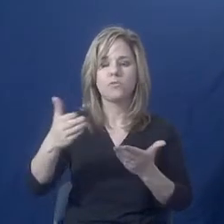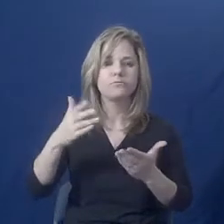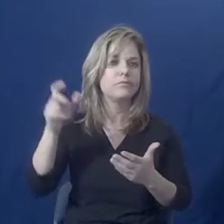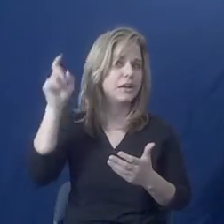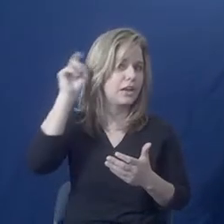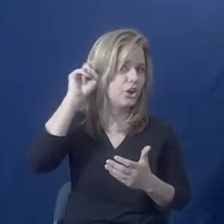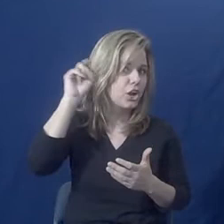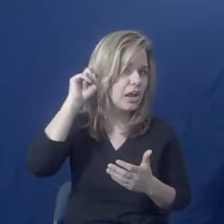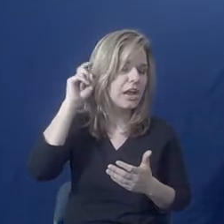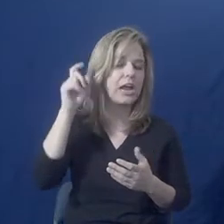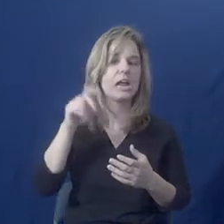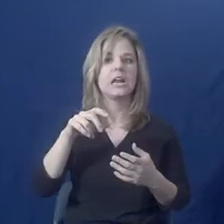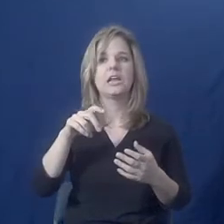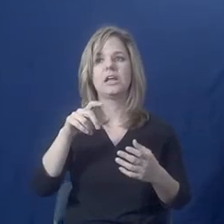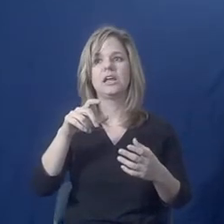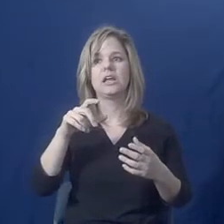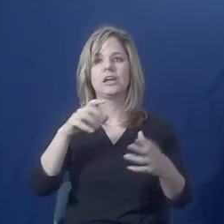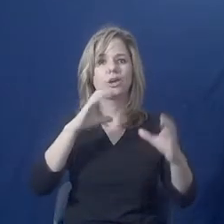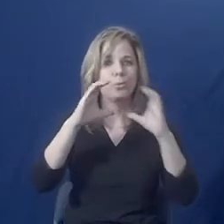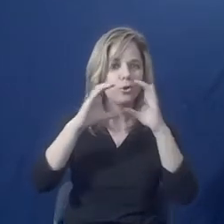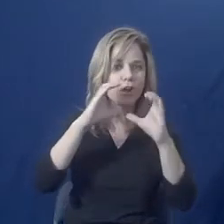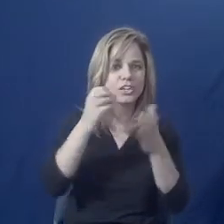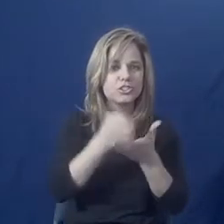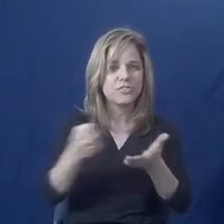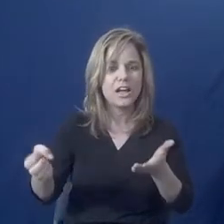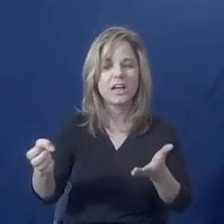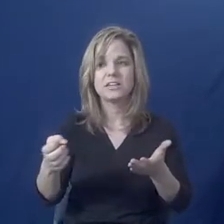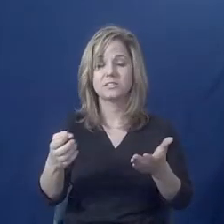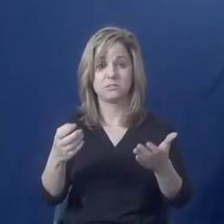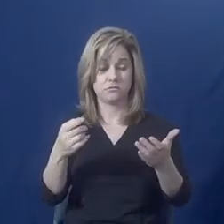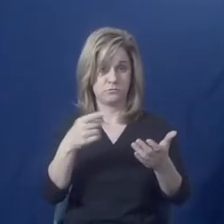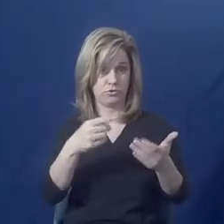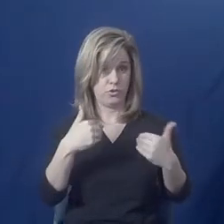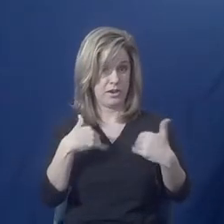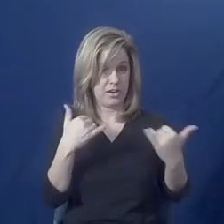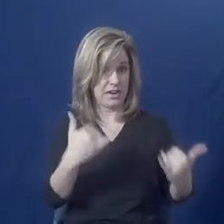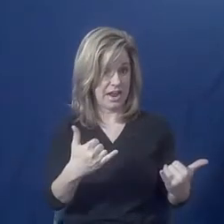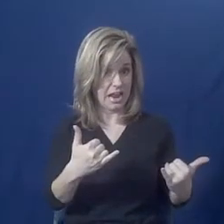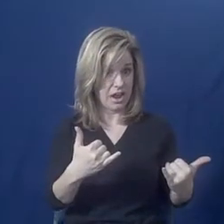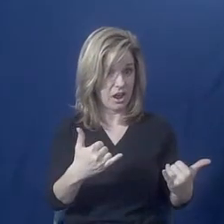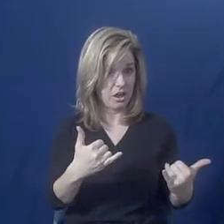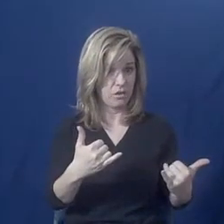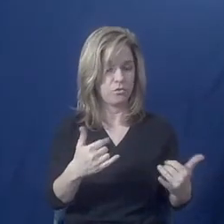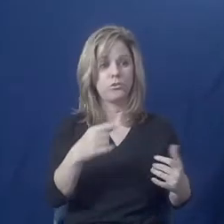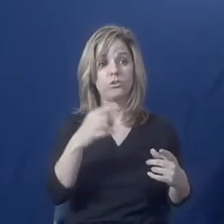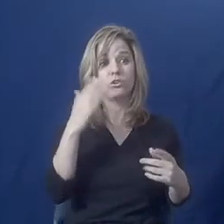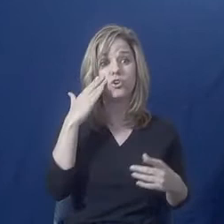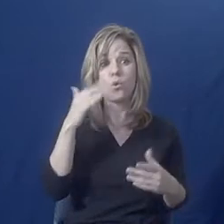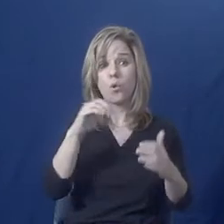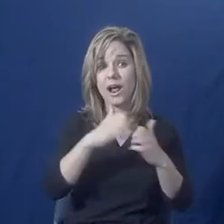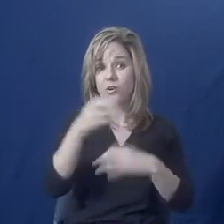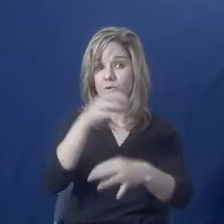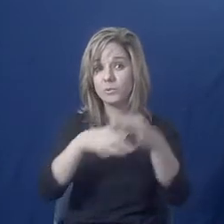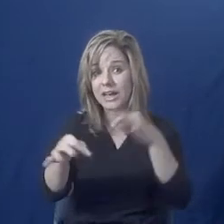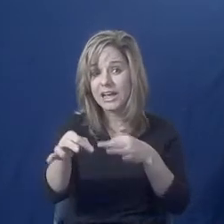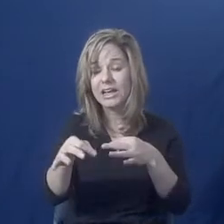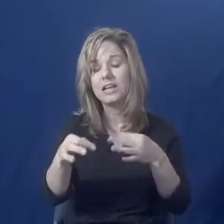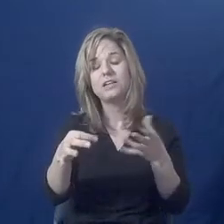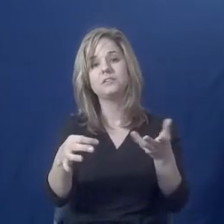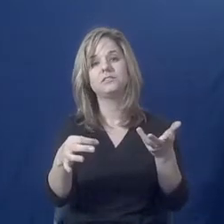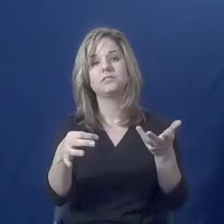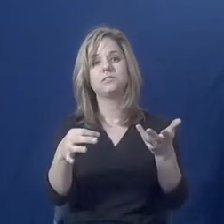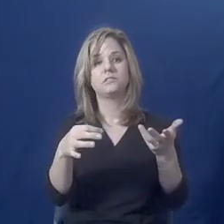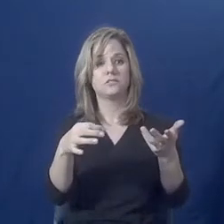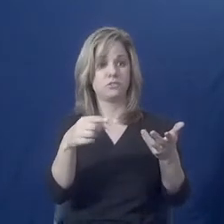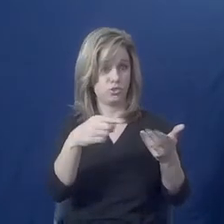communication device. Do they have one now? Do they know where to get another one? Do they have